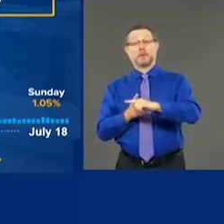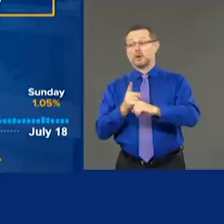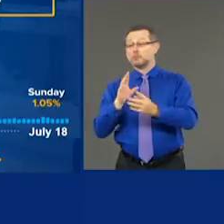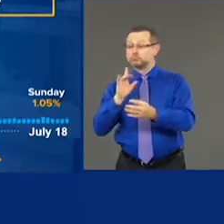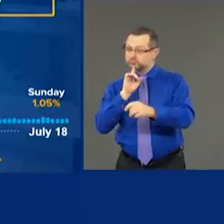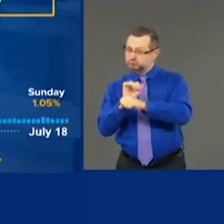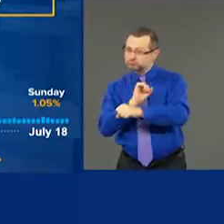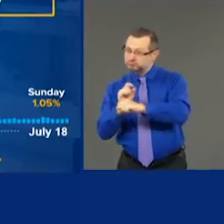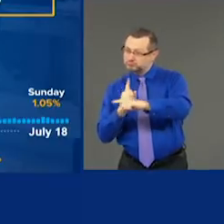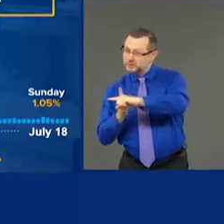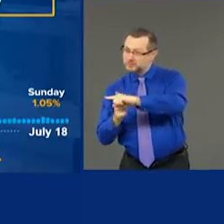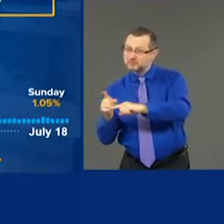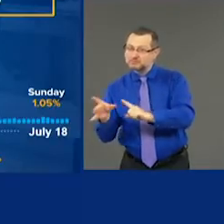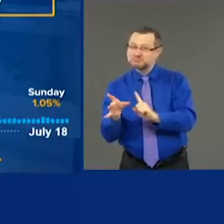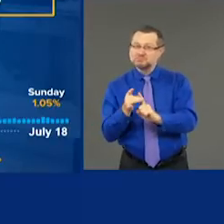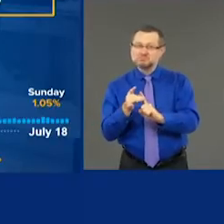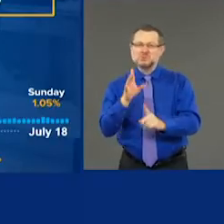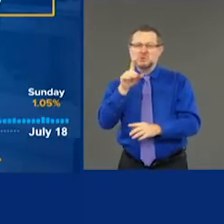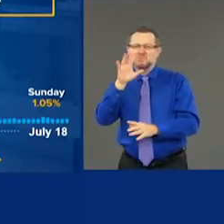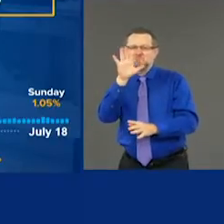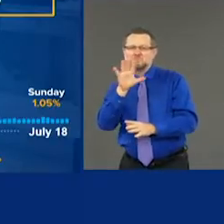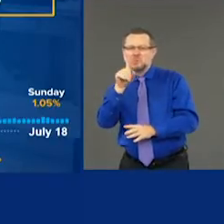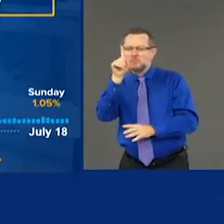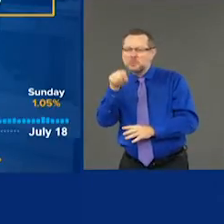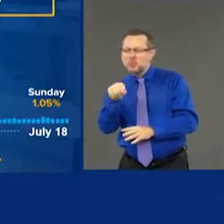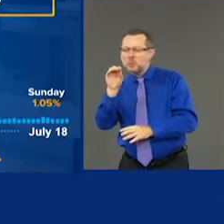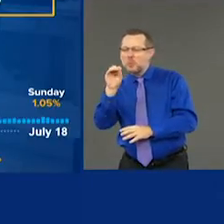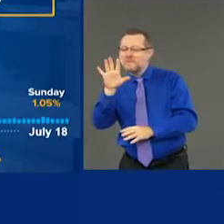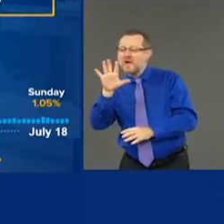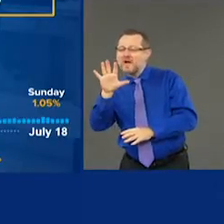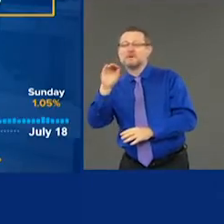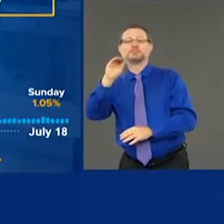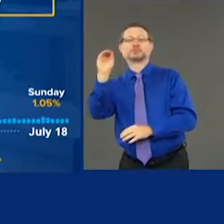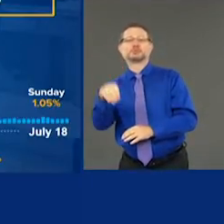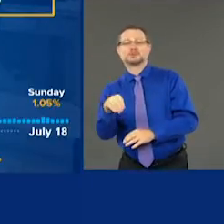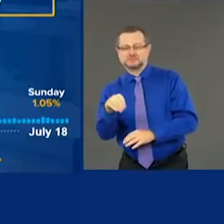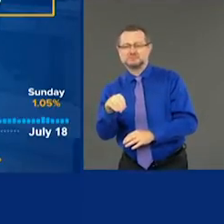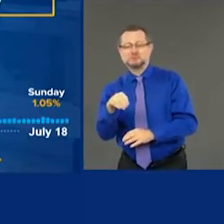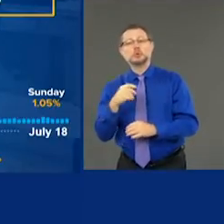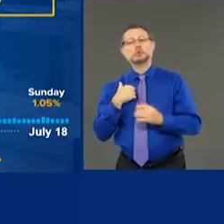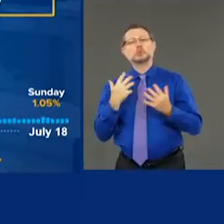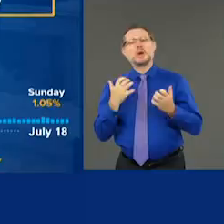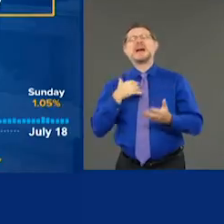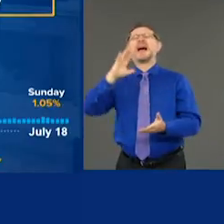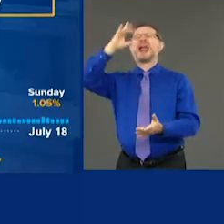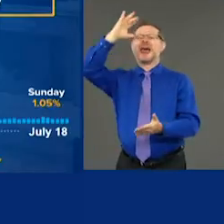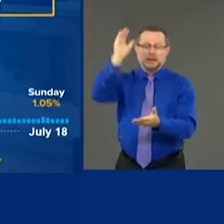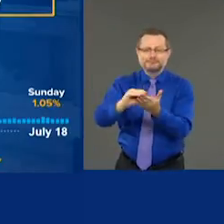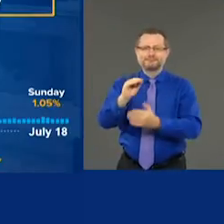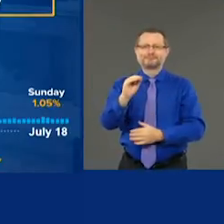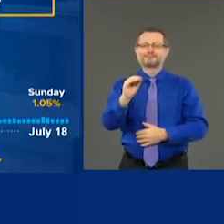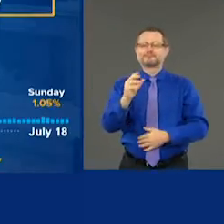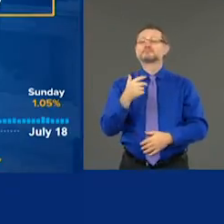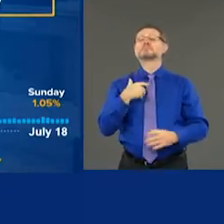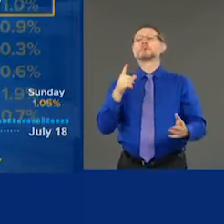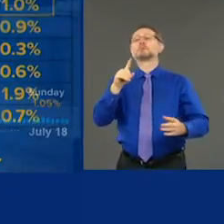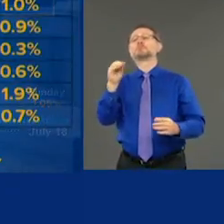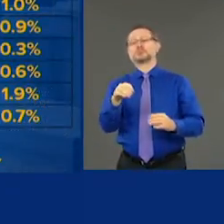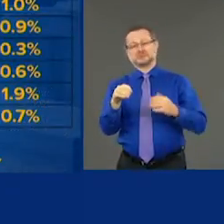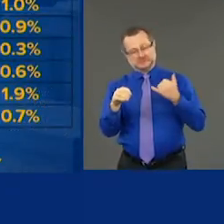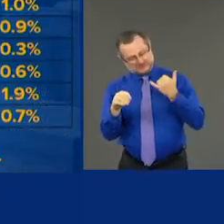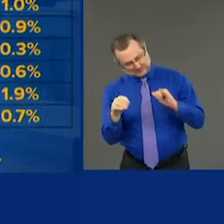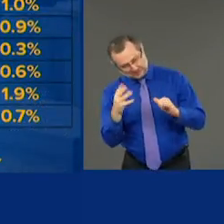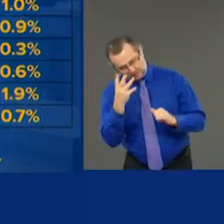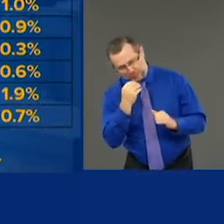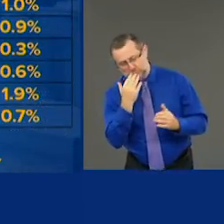been, so we're holding steady. We'd like to see it at zero, obviously, but 1% is very good, so that is